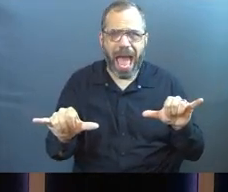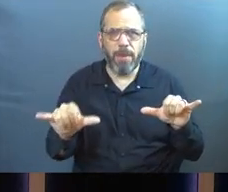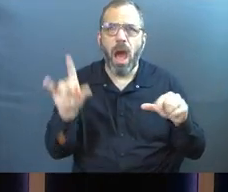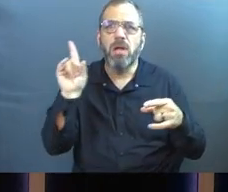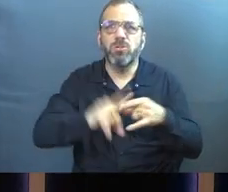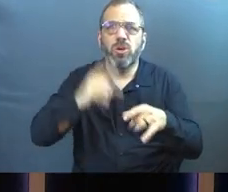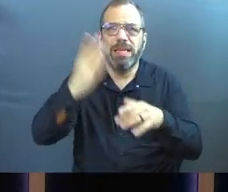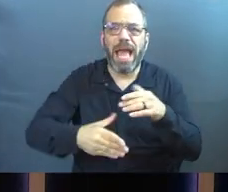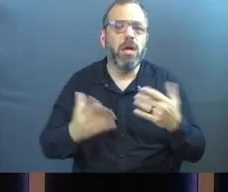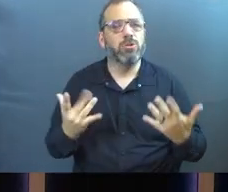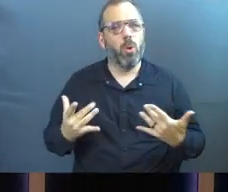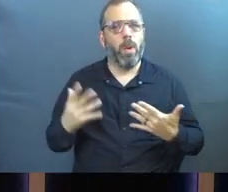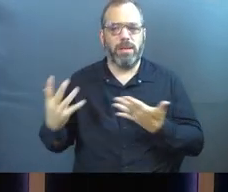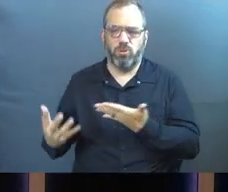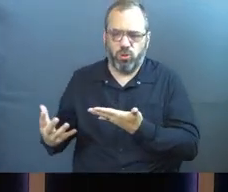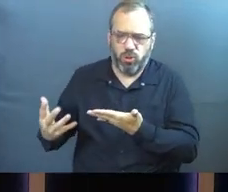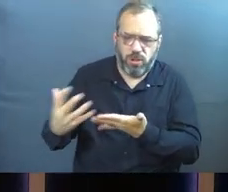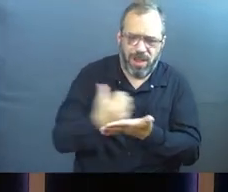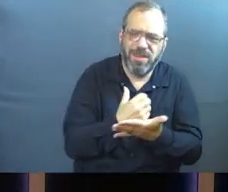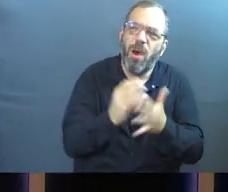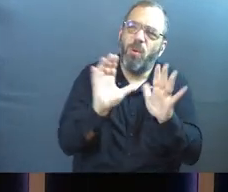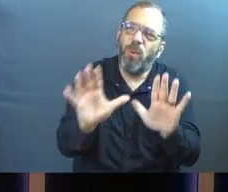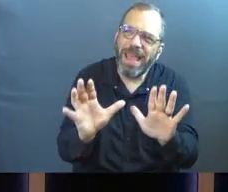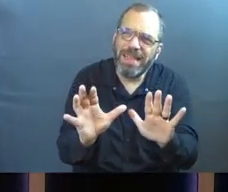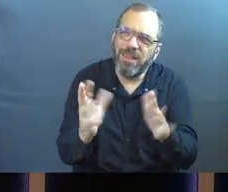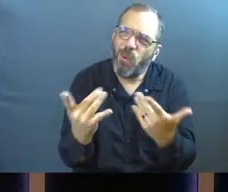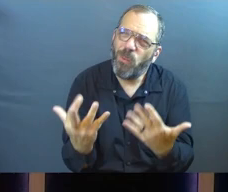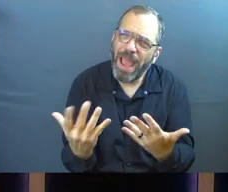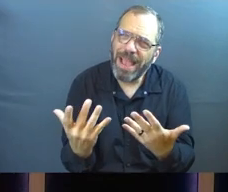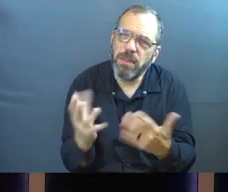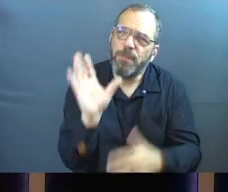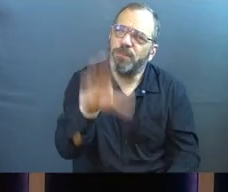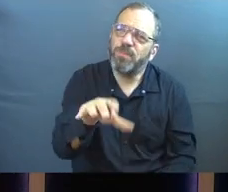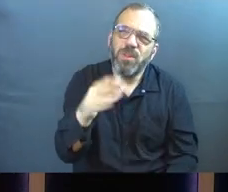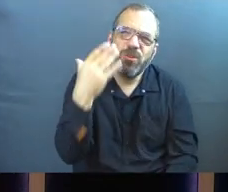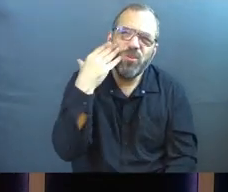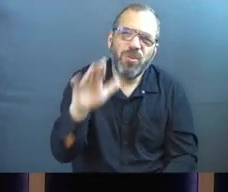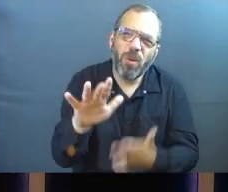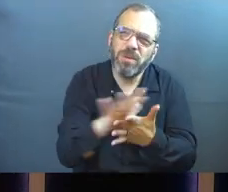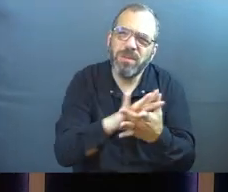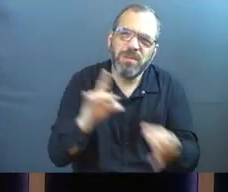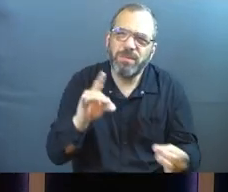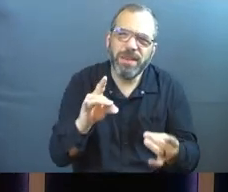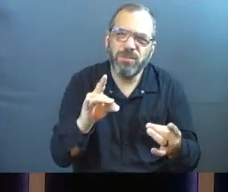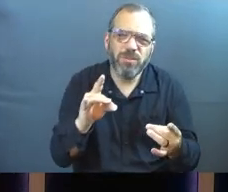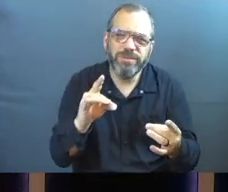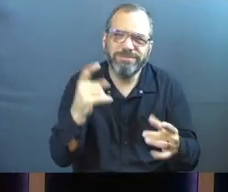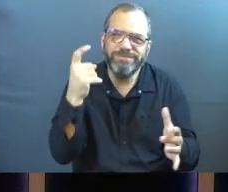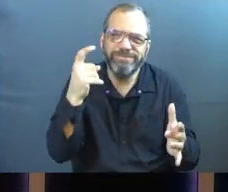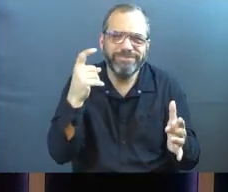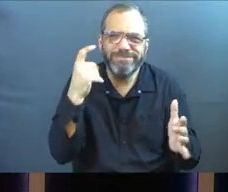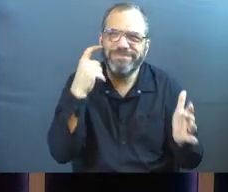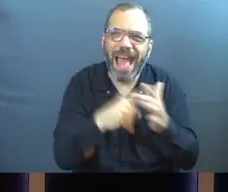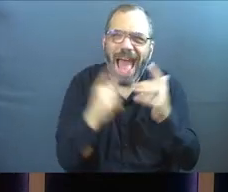And so we're going to wait until the harvest, but don't get ahead of yourselves because you don't have spiritual x-ray ability.